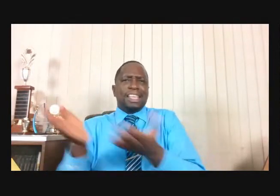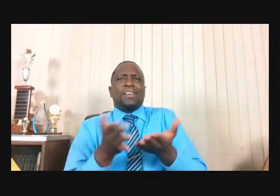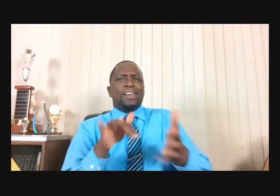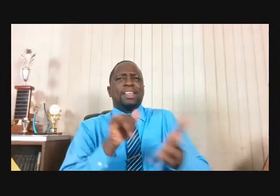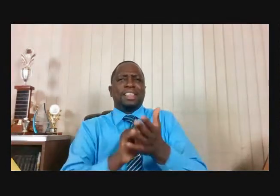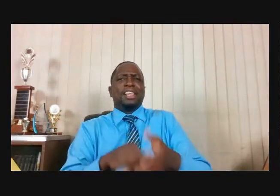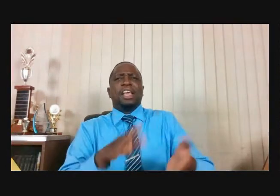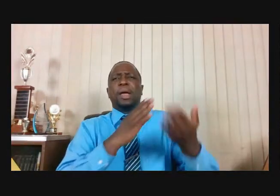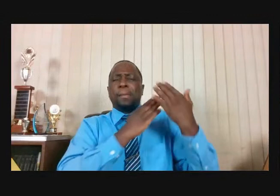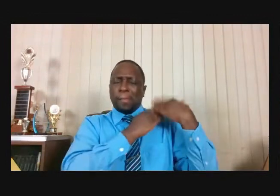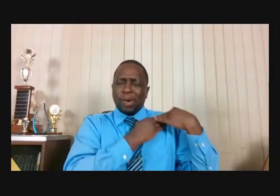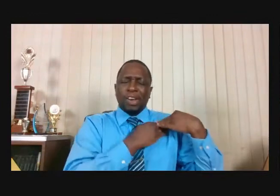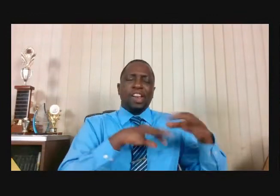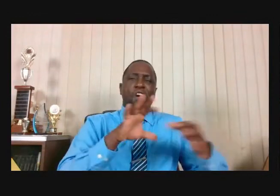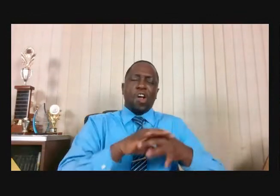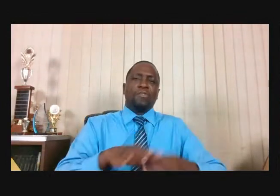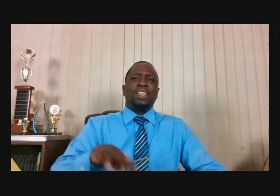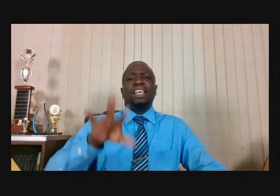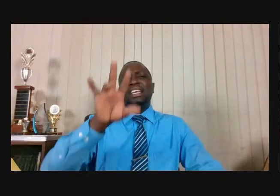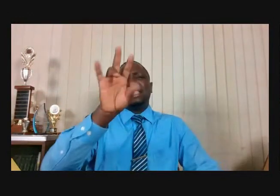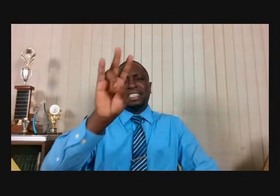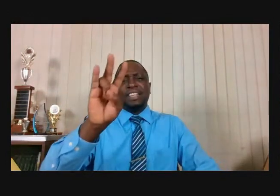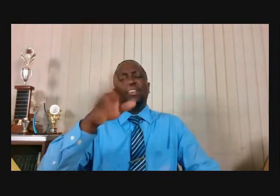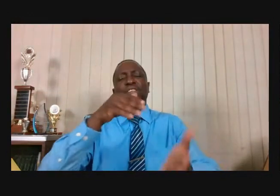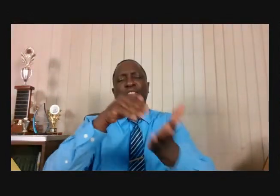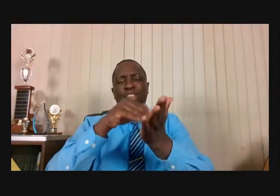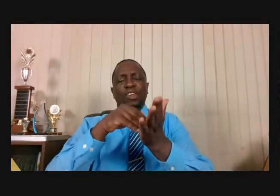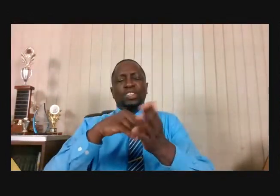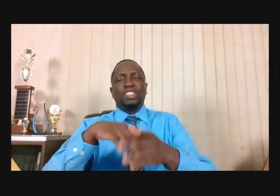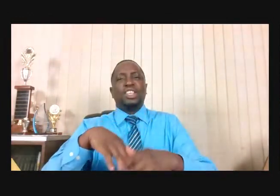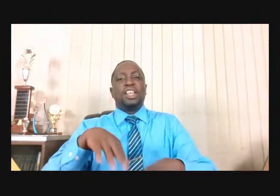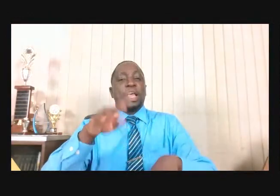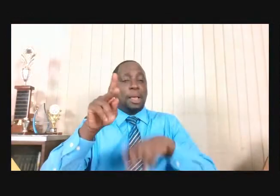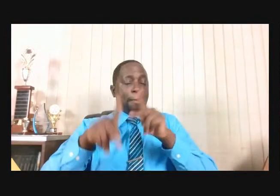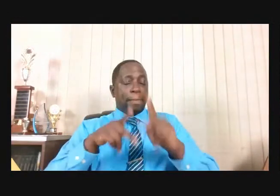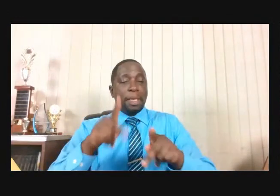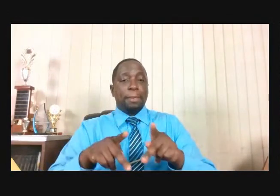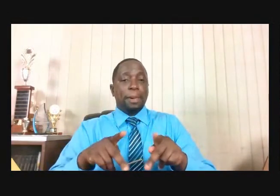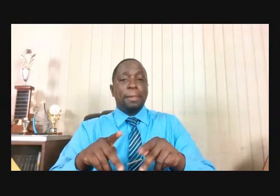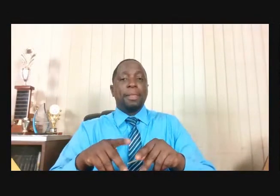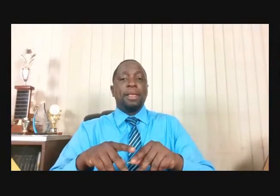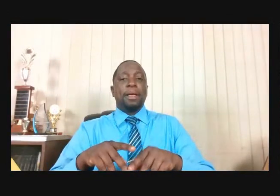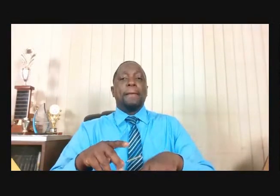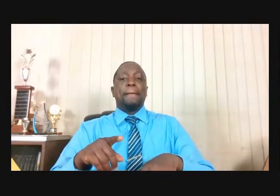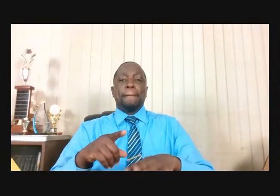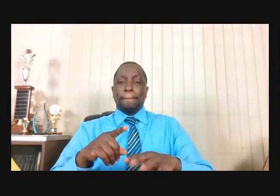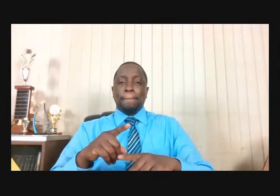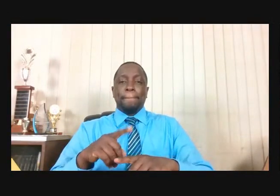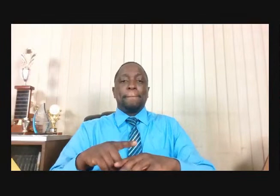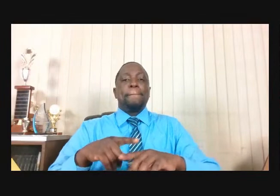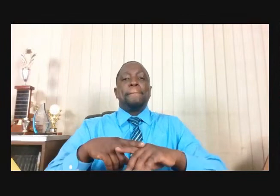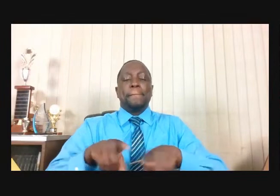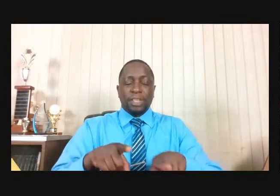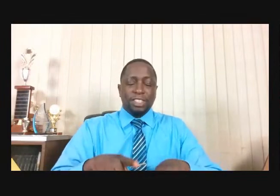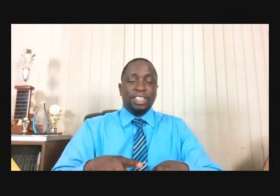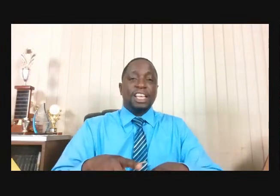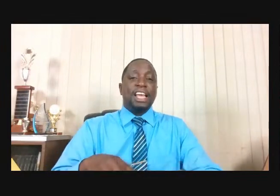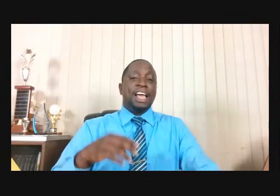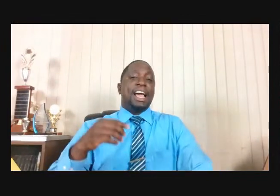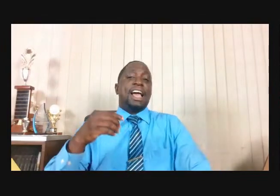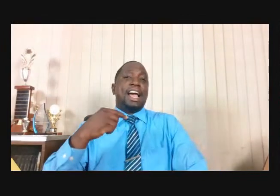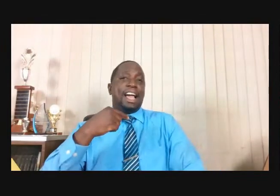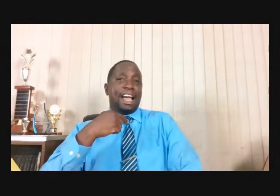7,000. But I also am carrying your burden. I'm carrying you by the shoulder as well.